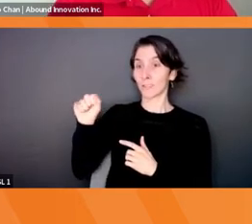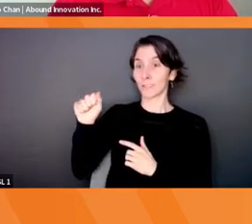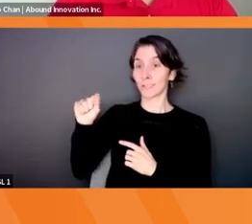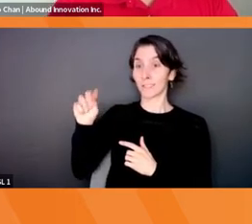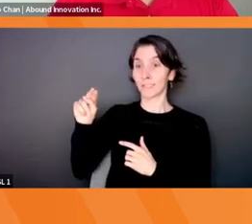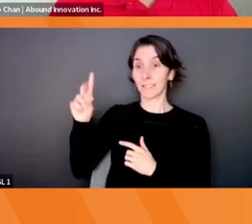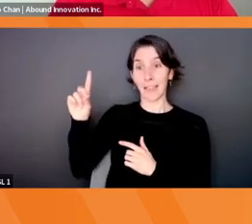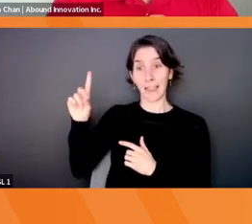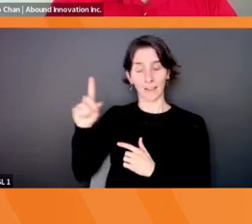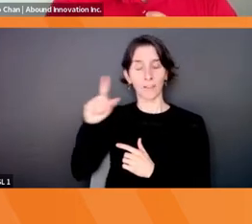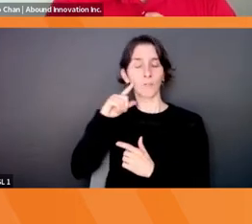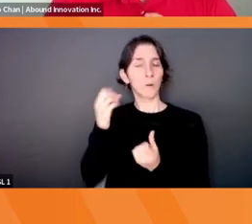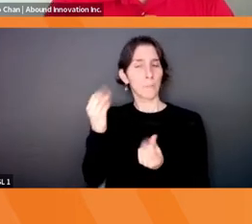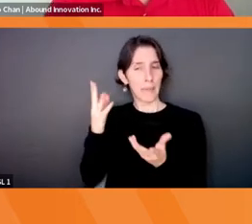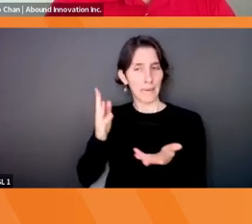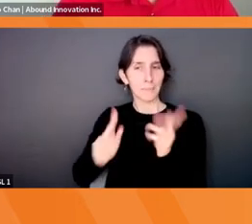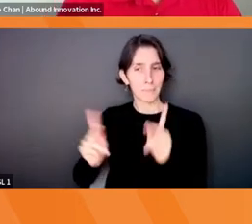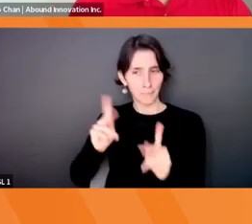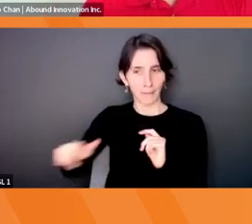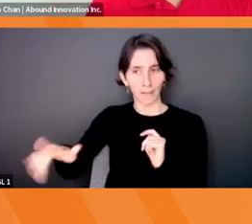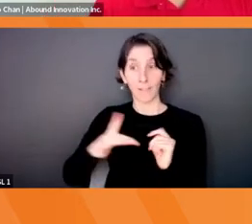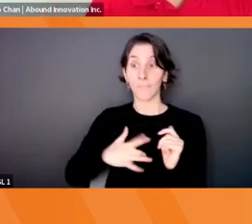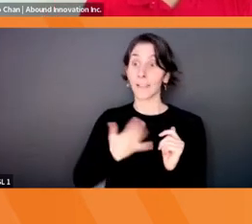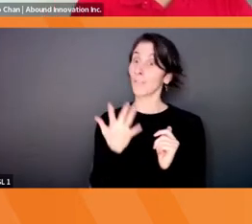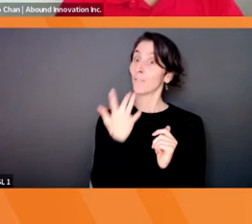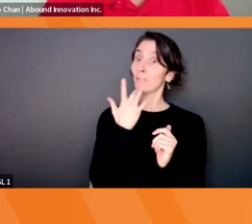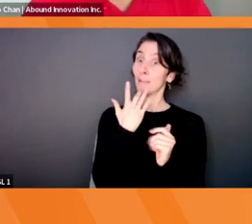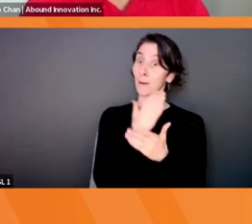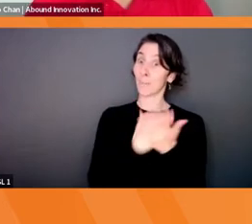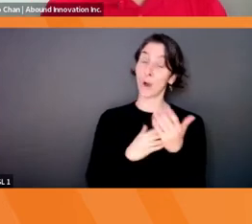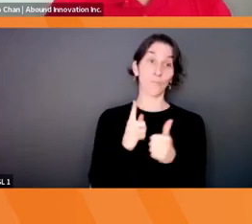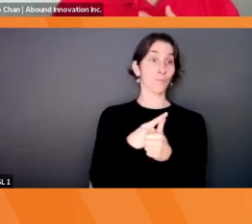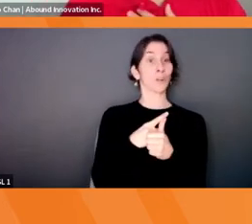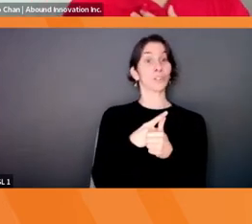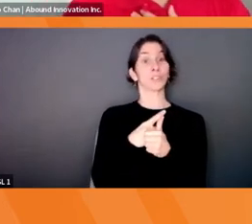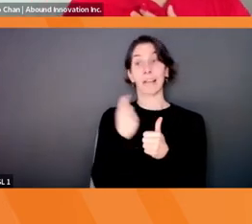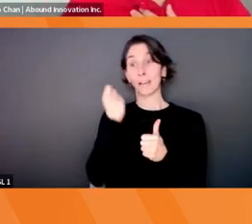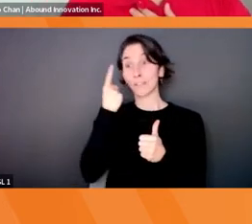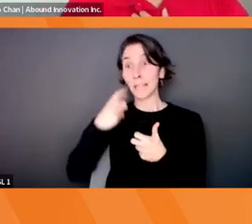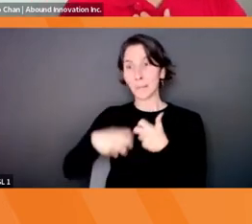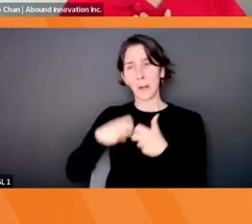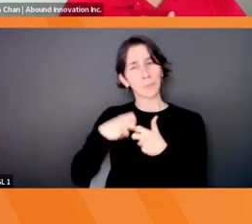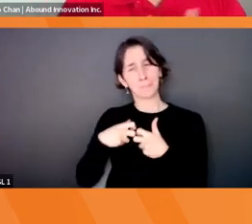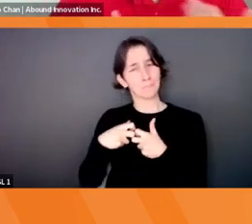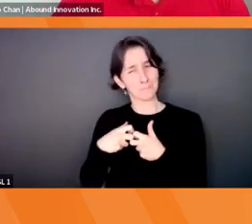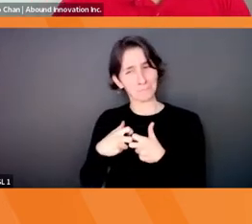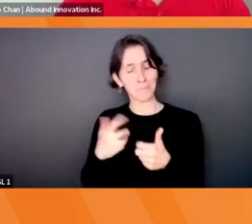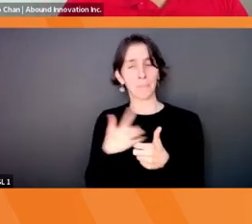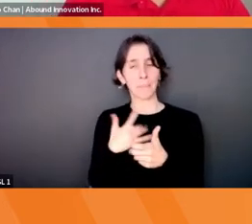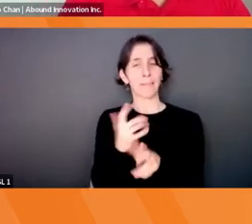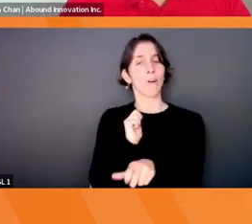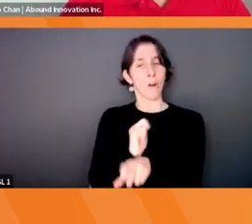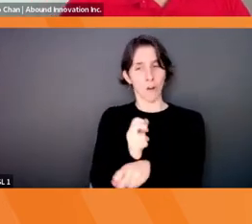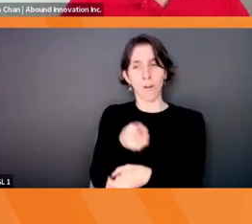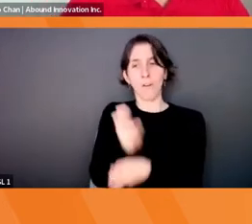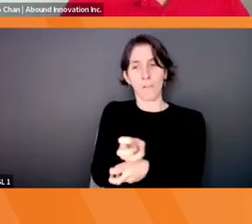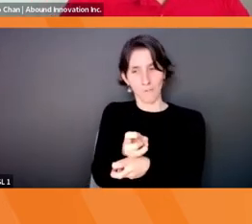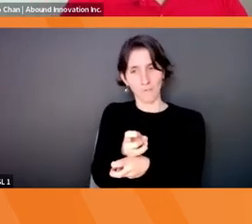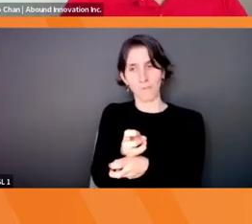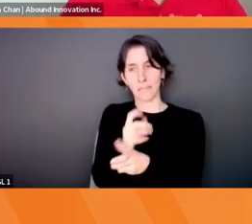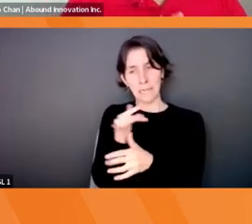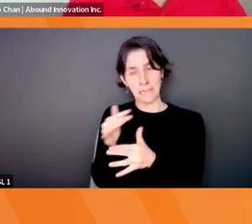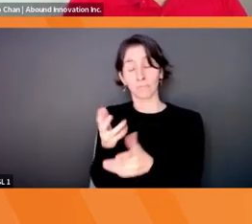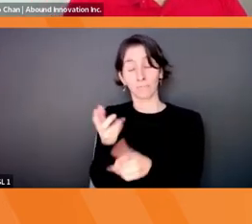innovation journey for many people. And people often find that it's takes a lot of time and hard work. And it does, it's true, it does.